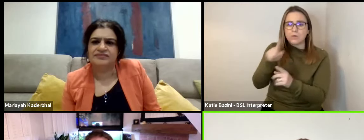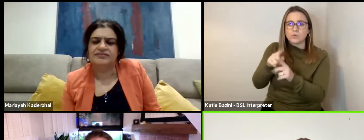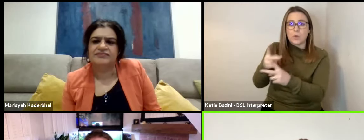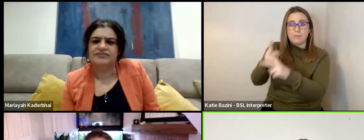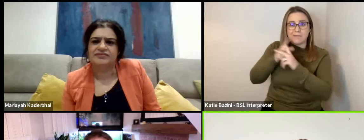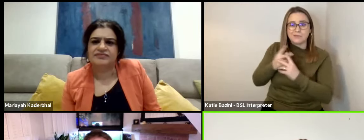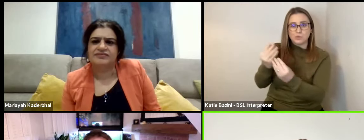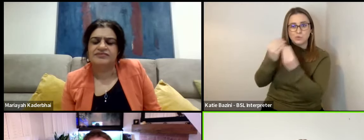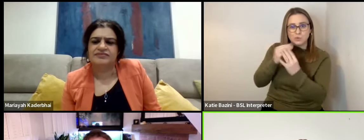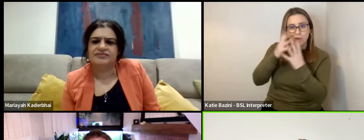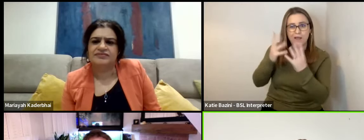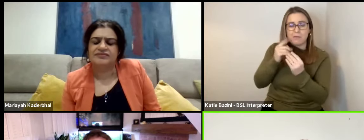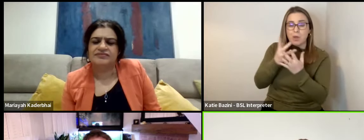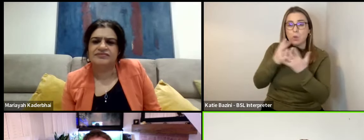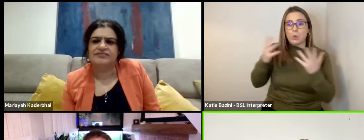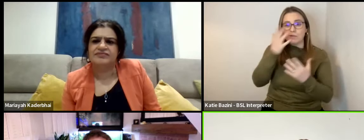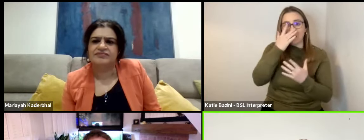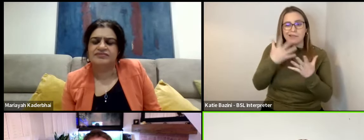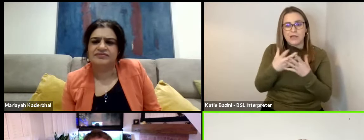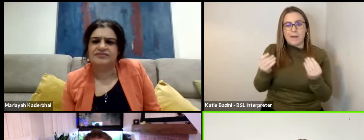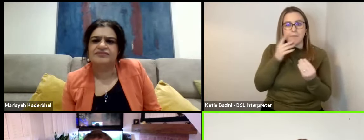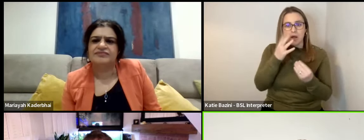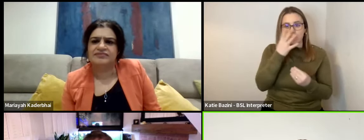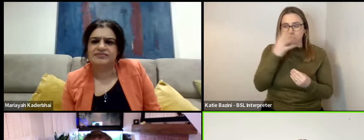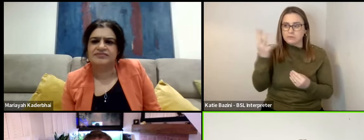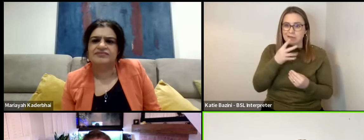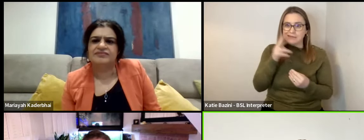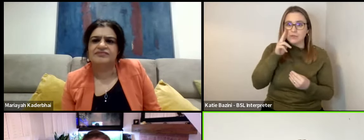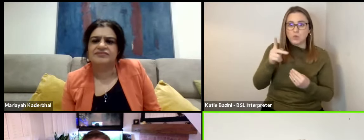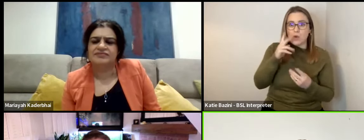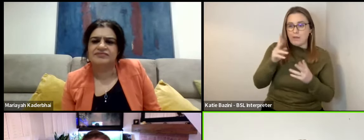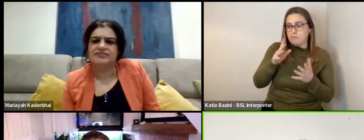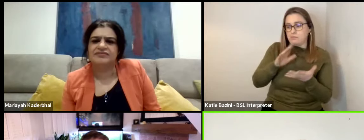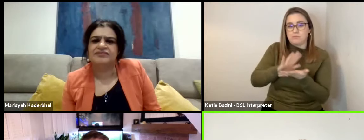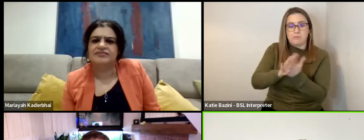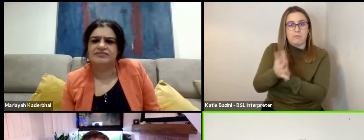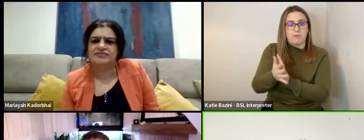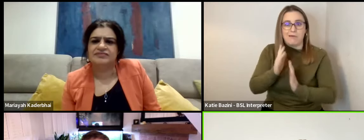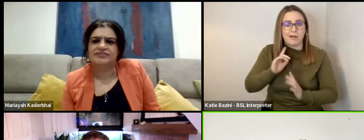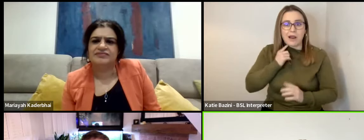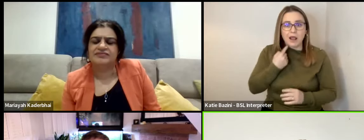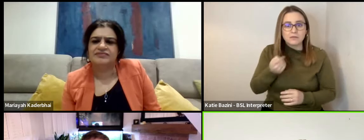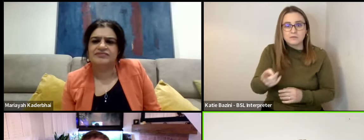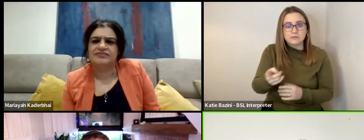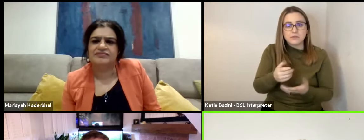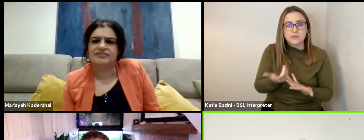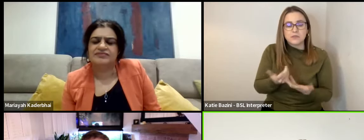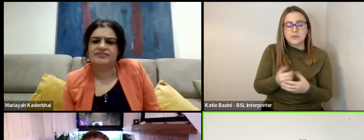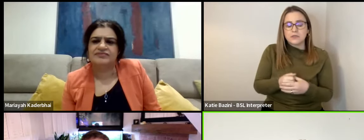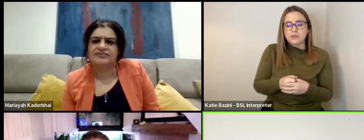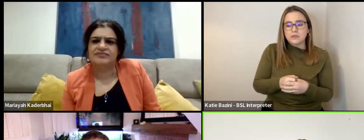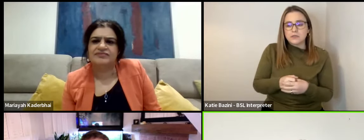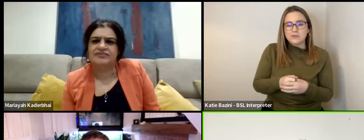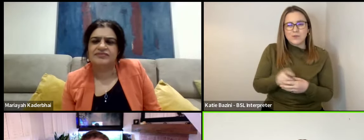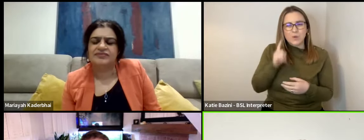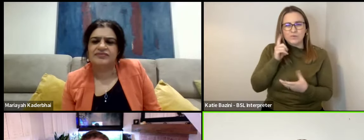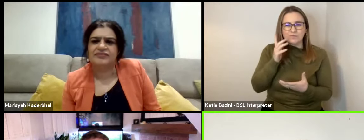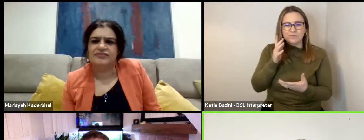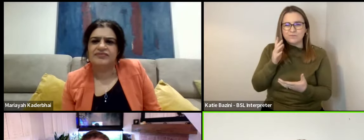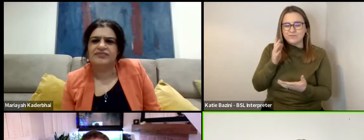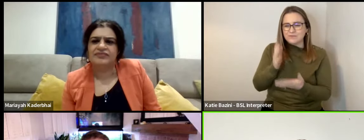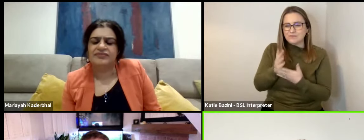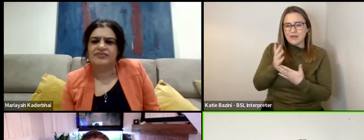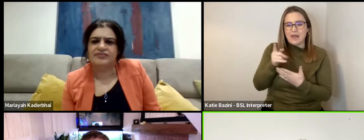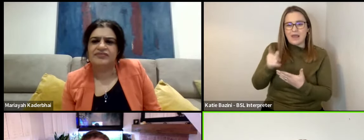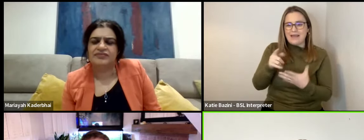and tutor, but huge age gap. And he was 19 when he saw him trampled to death in a corral. So that, for me, kind of keyed into that sense of